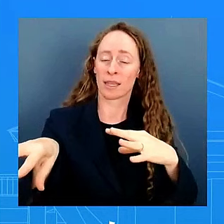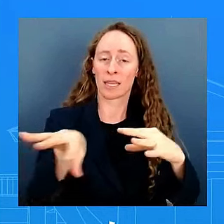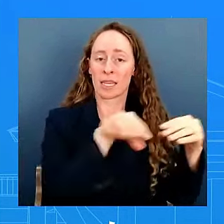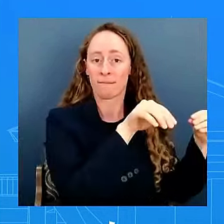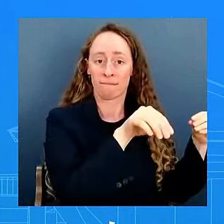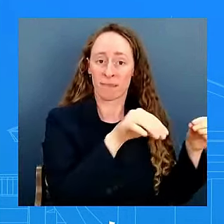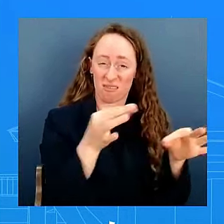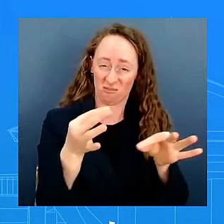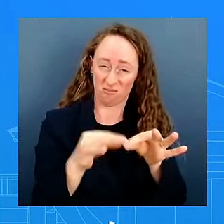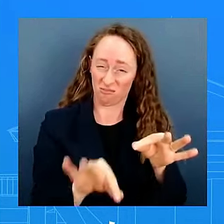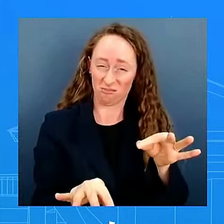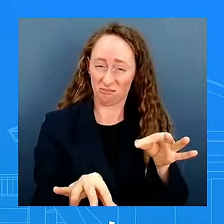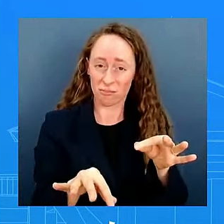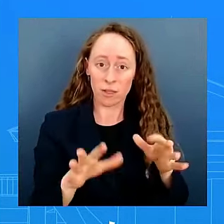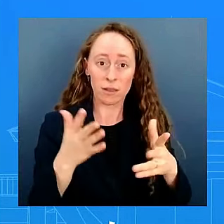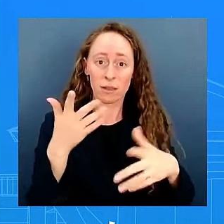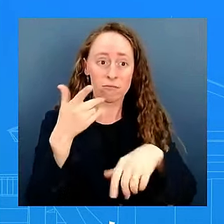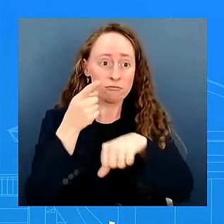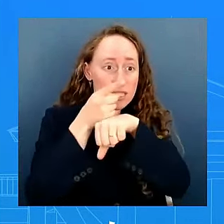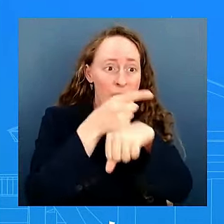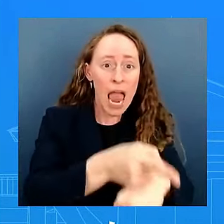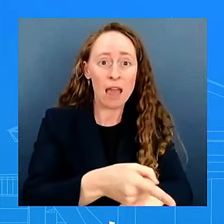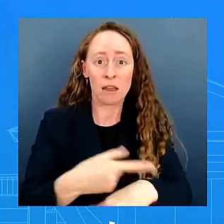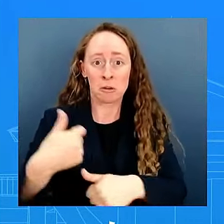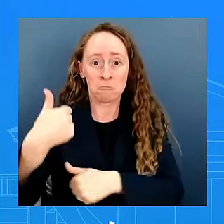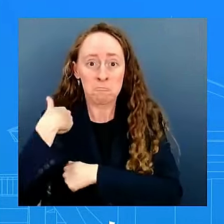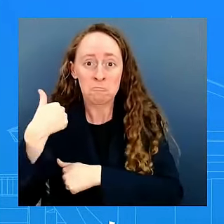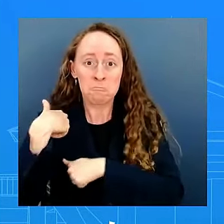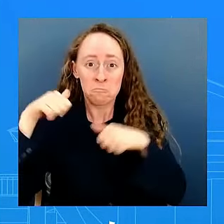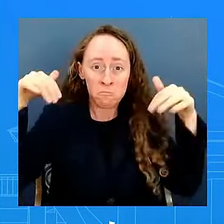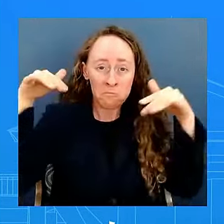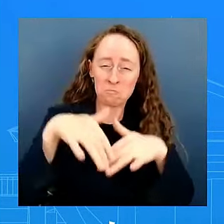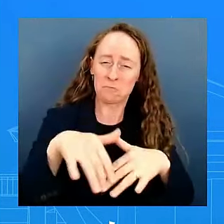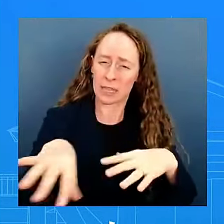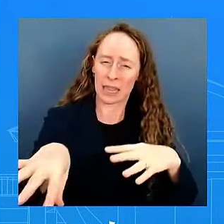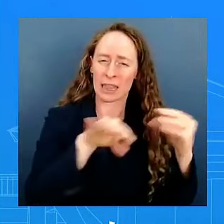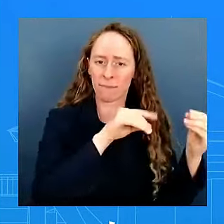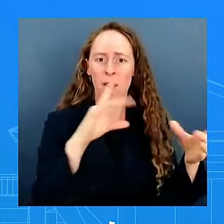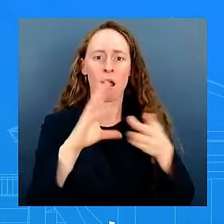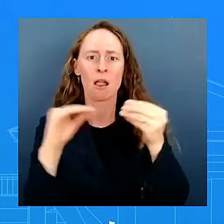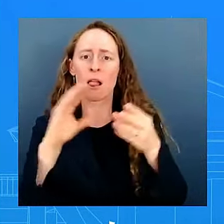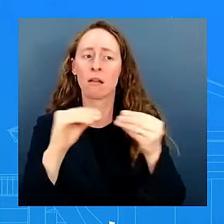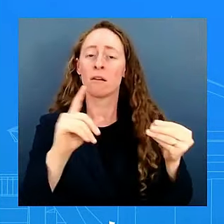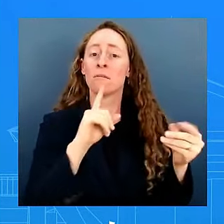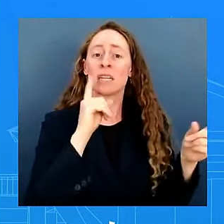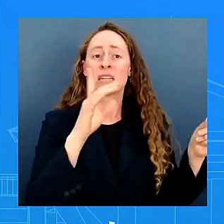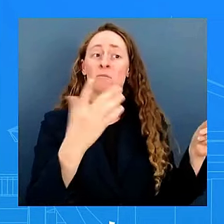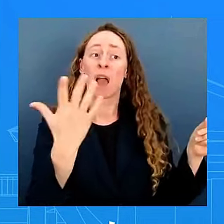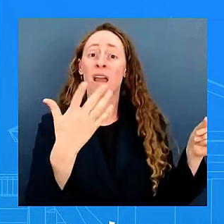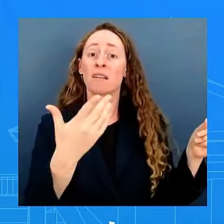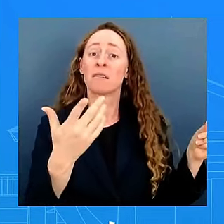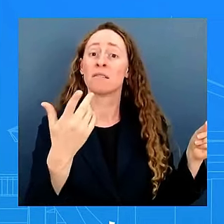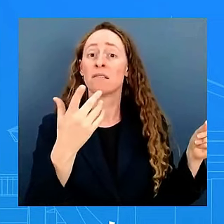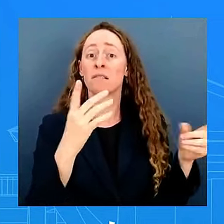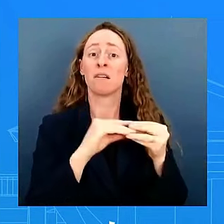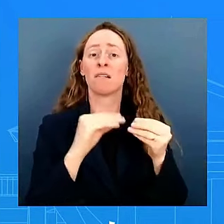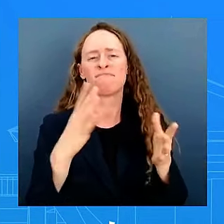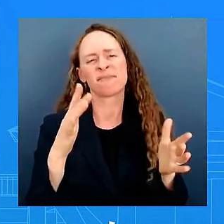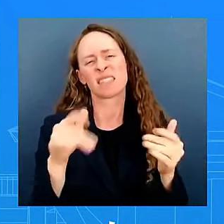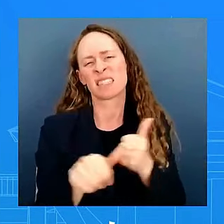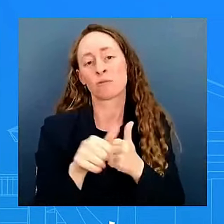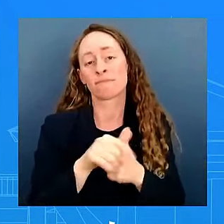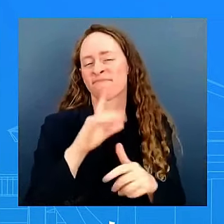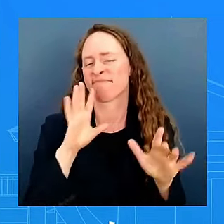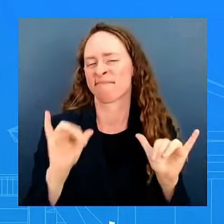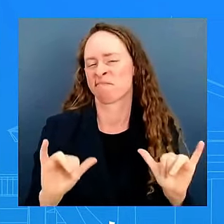so that type again that type of rhetoric is incredibly dangerous uh but it's not new certainly not any announcement about uh